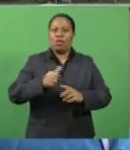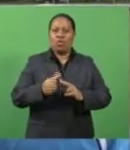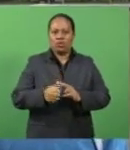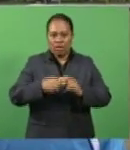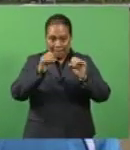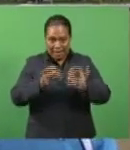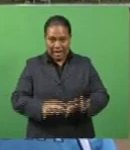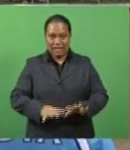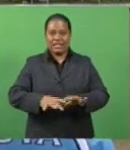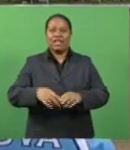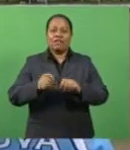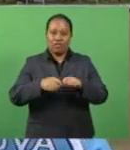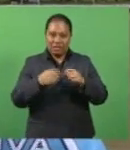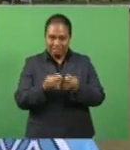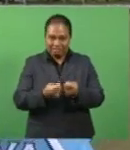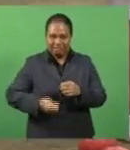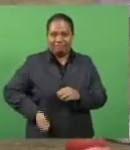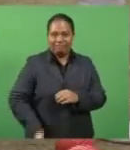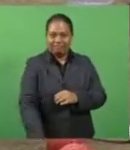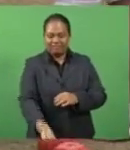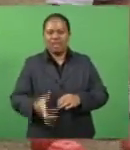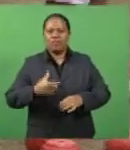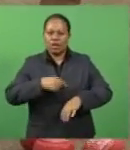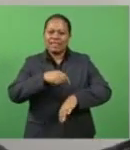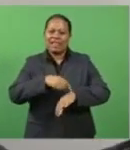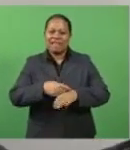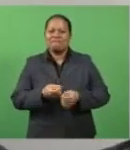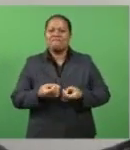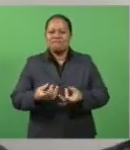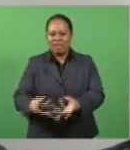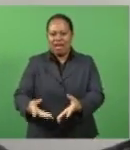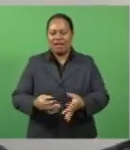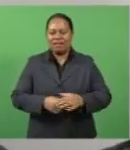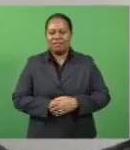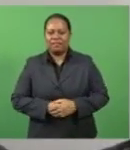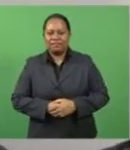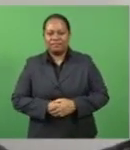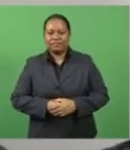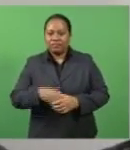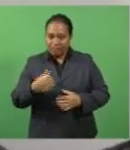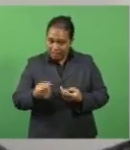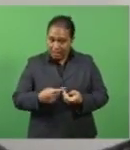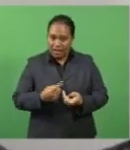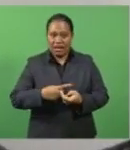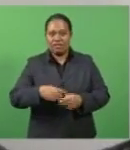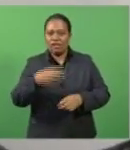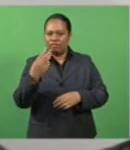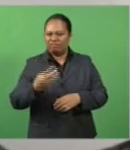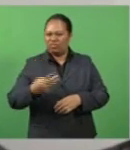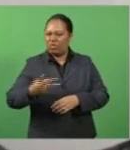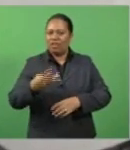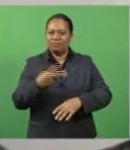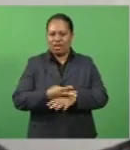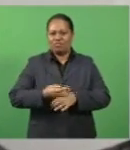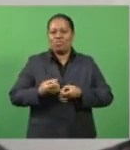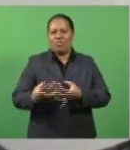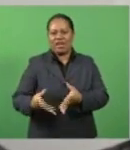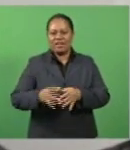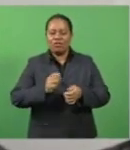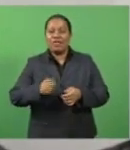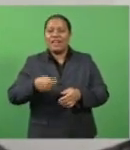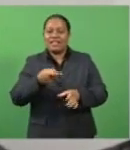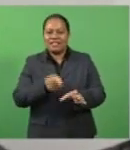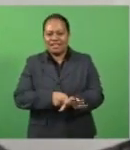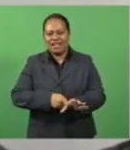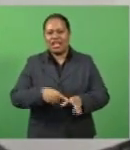blessing for the national bowlers, as they have more time to prepare. We have another full 12 months to get ready for the games next year, so